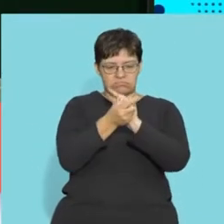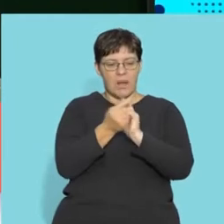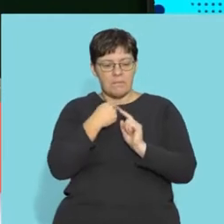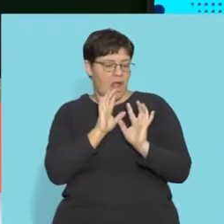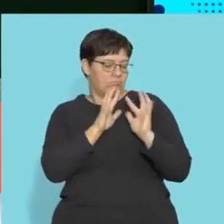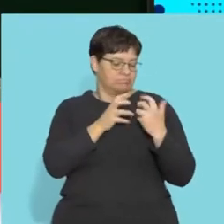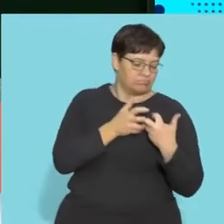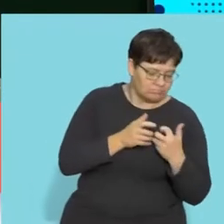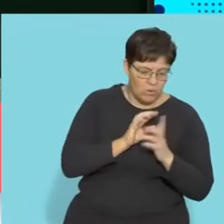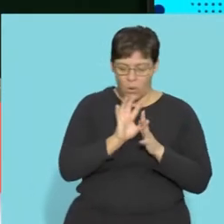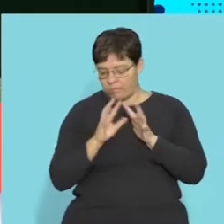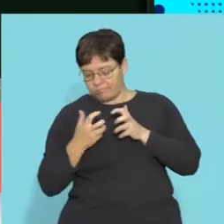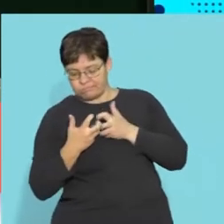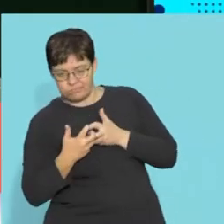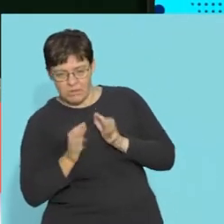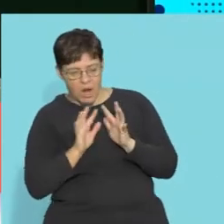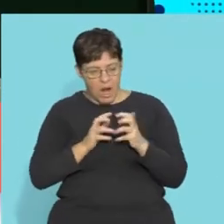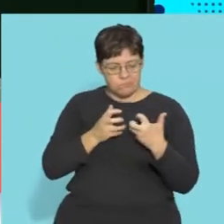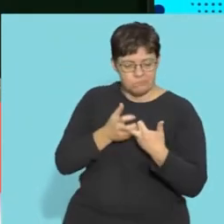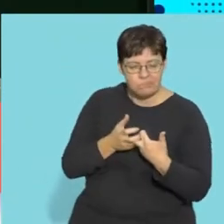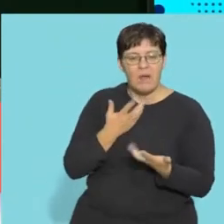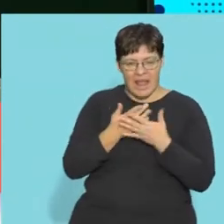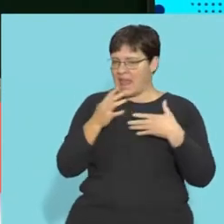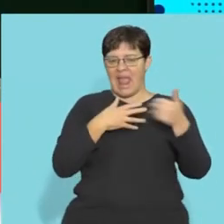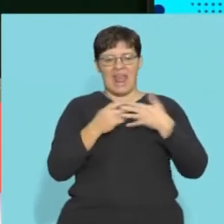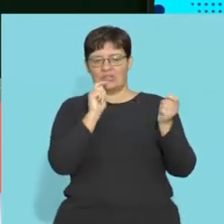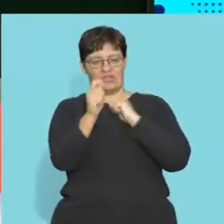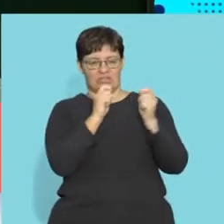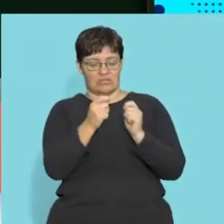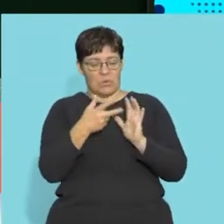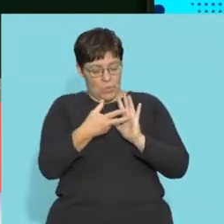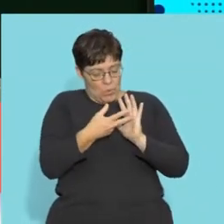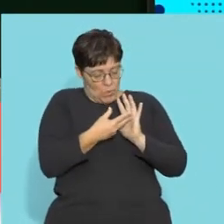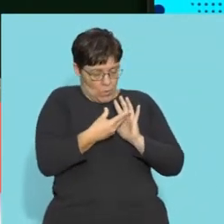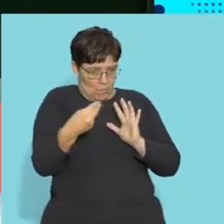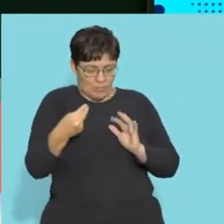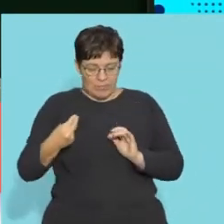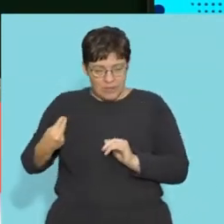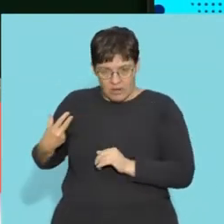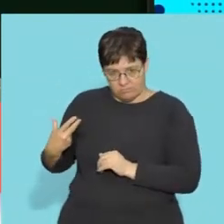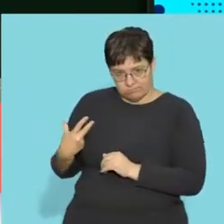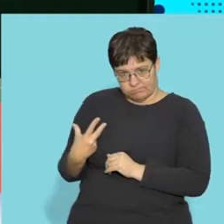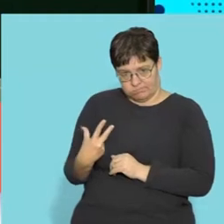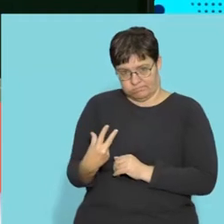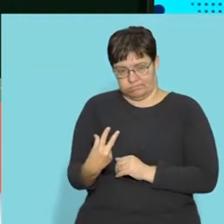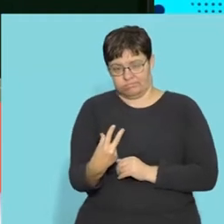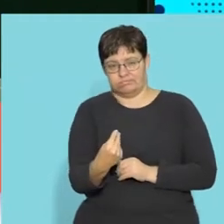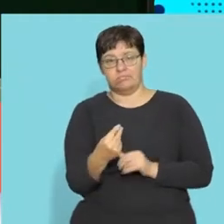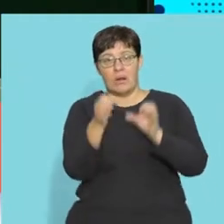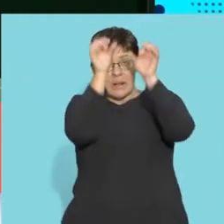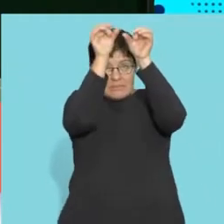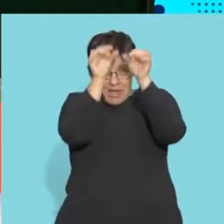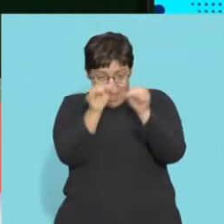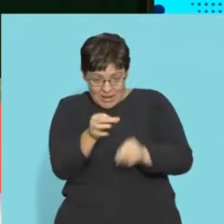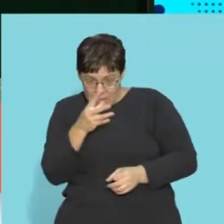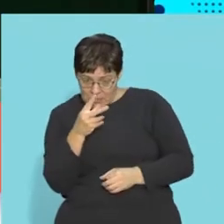become any type of tissue, any type of tissue. So they inject that stem cell into the